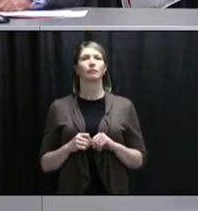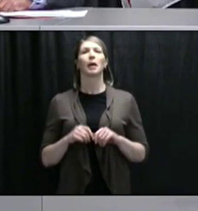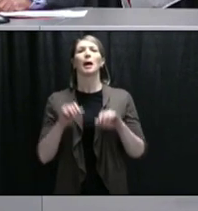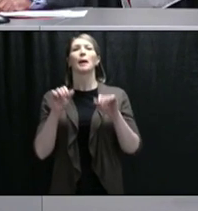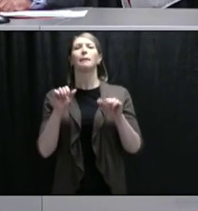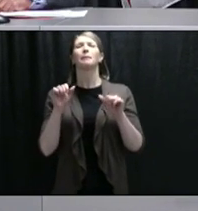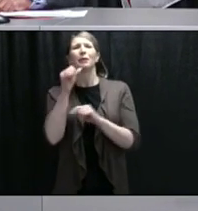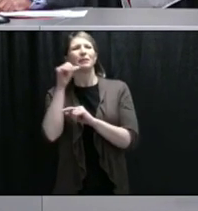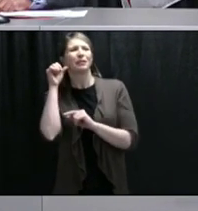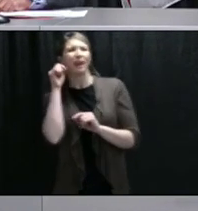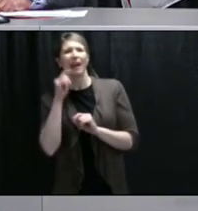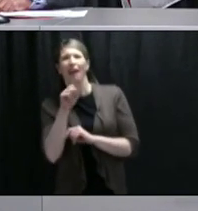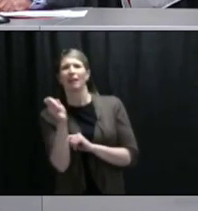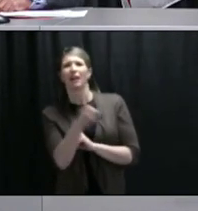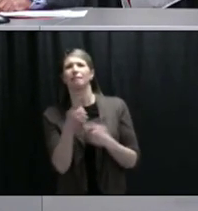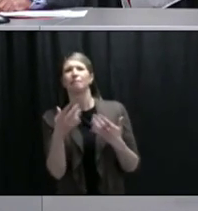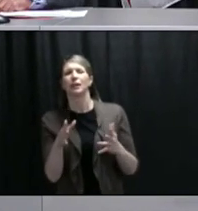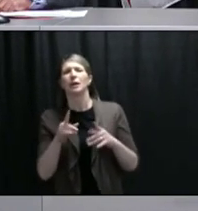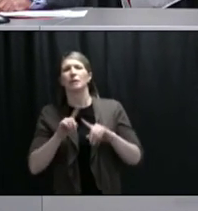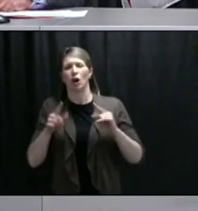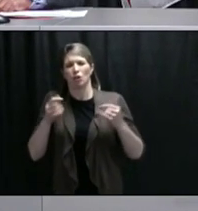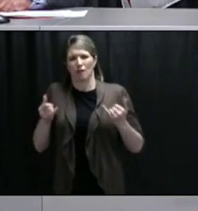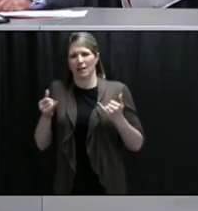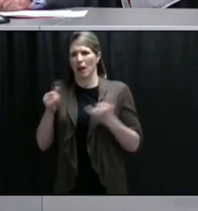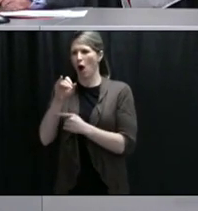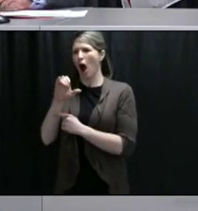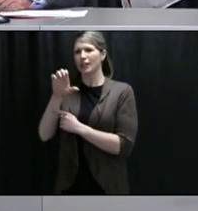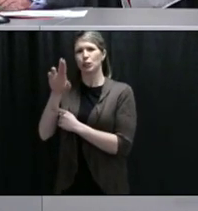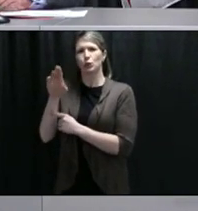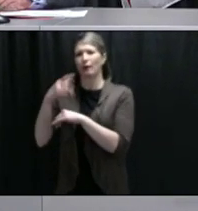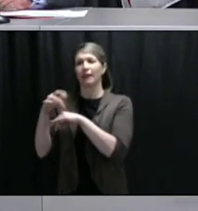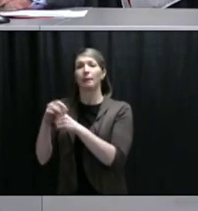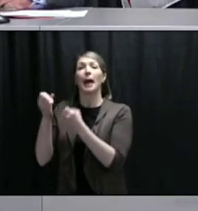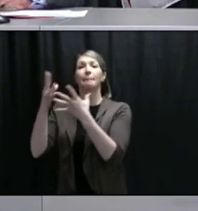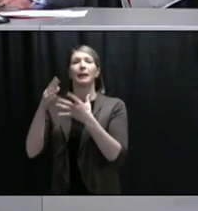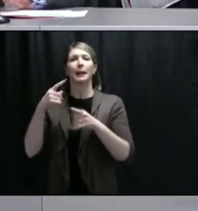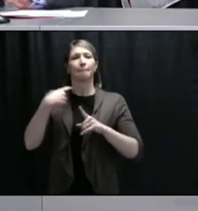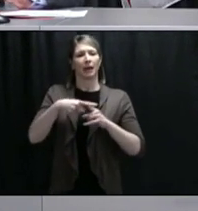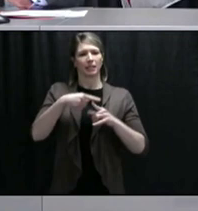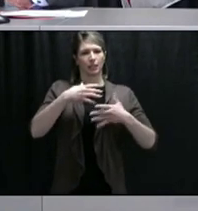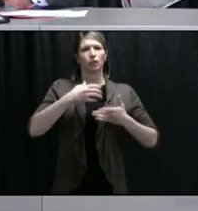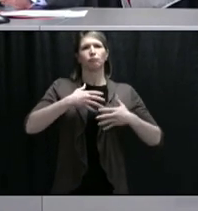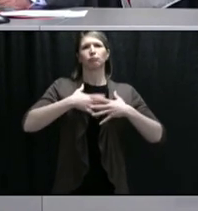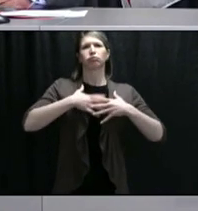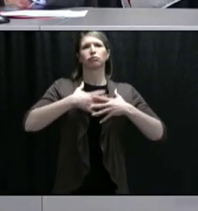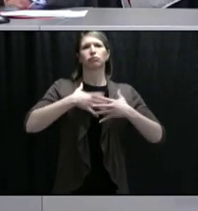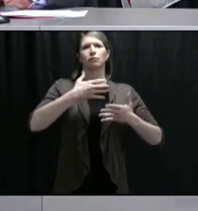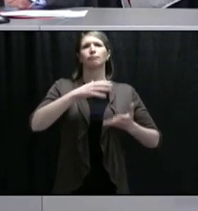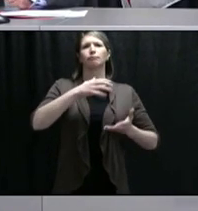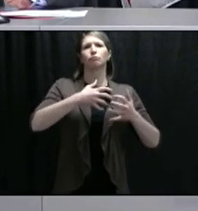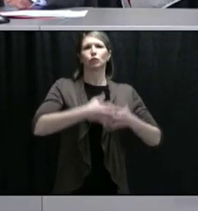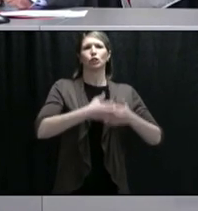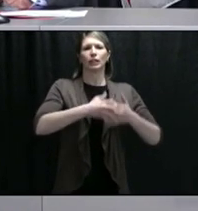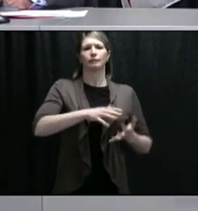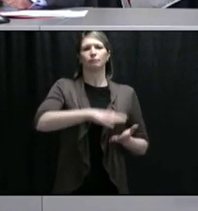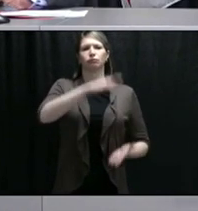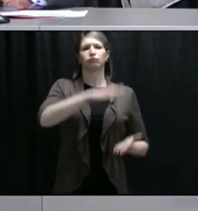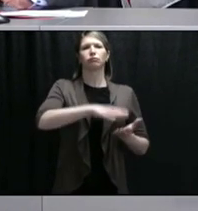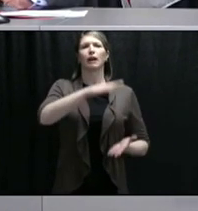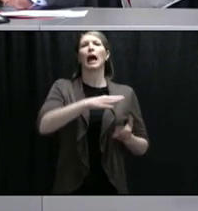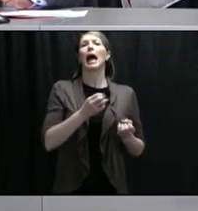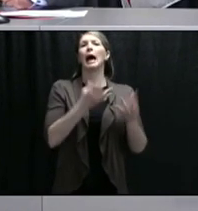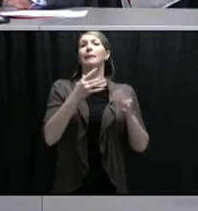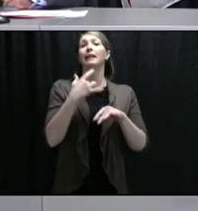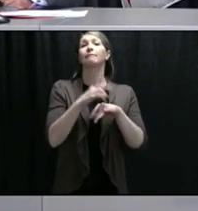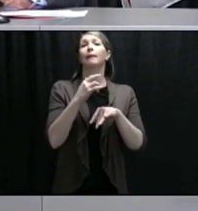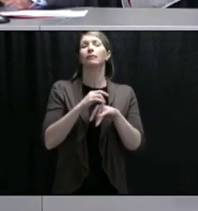breakdown of ventilators and ICU availability across the province? Yes, we do. In actual fact,